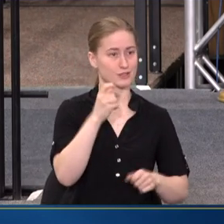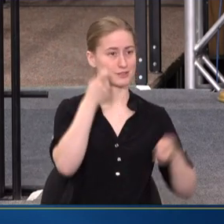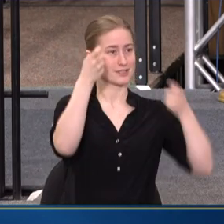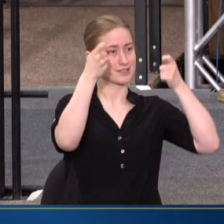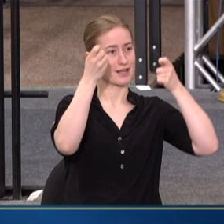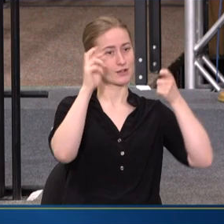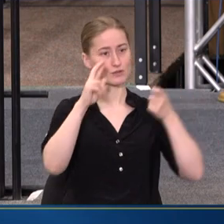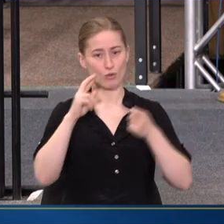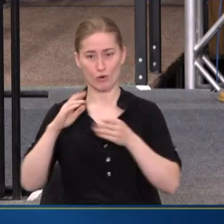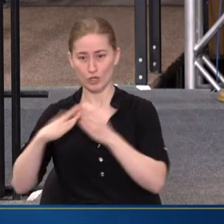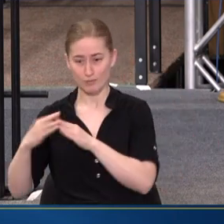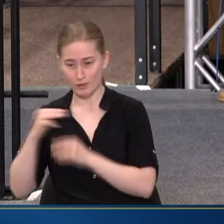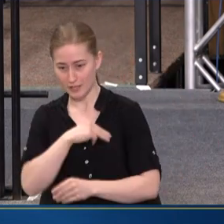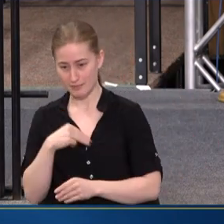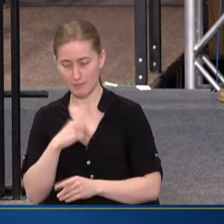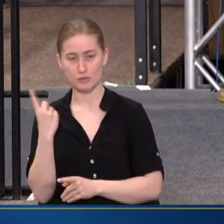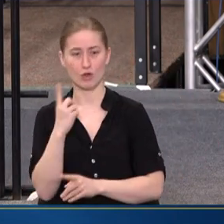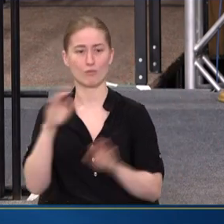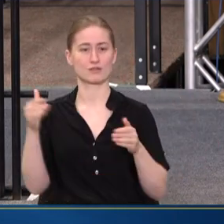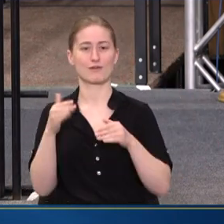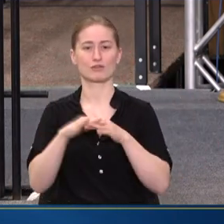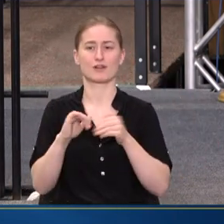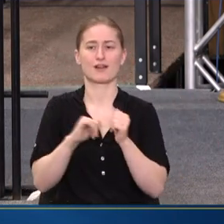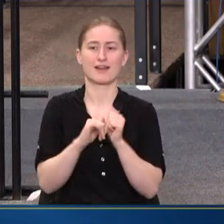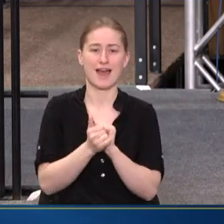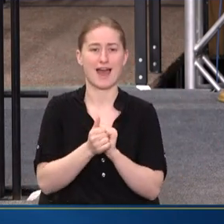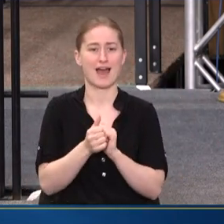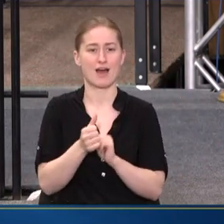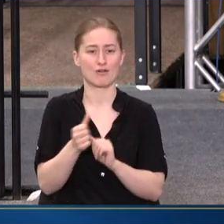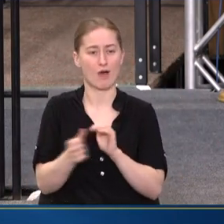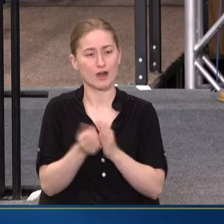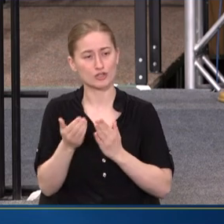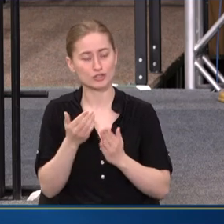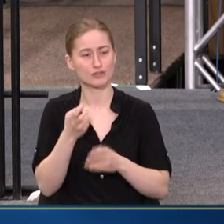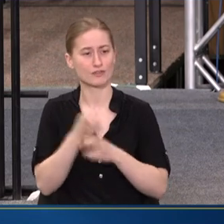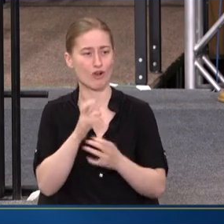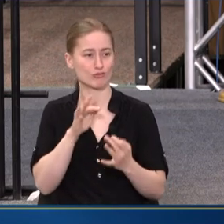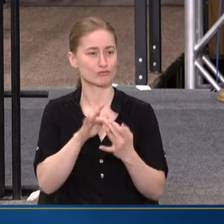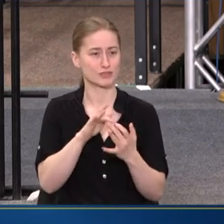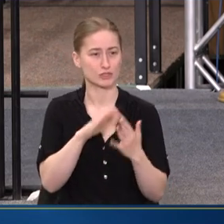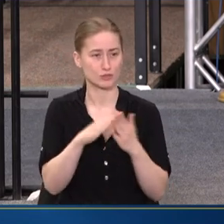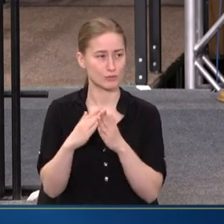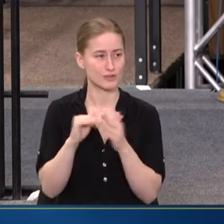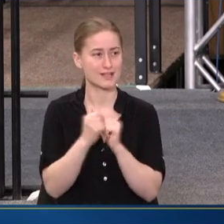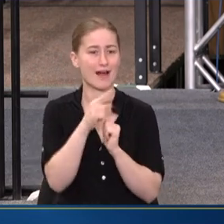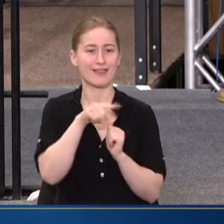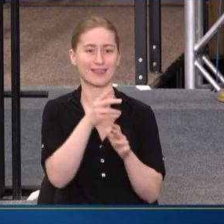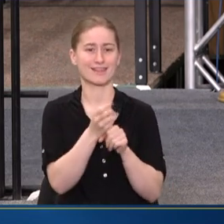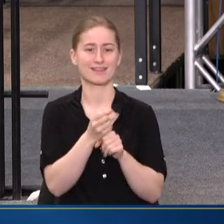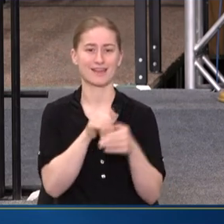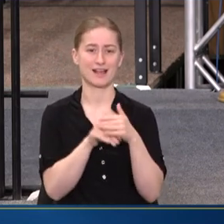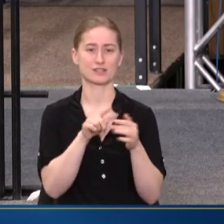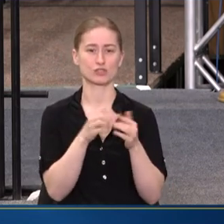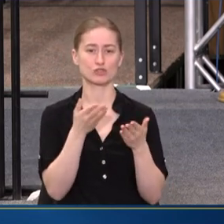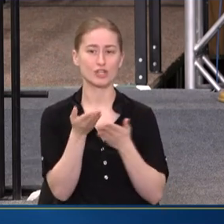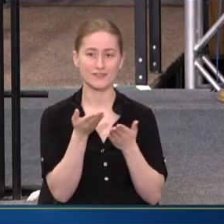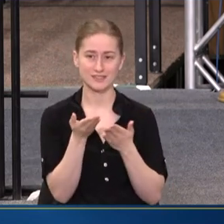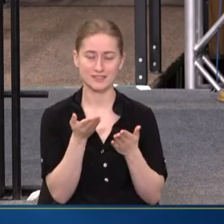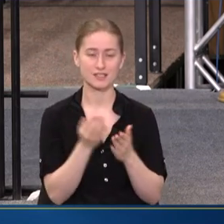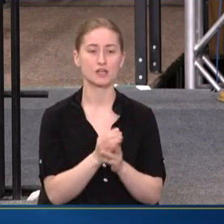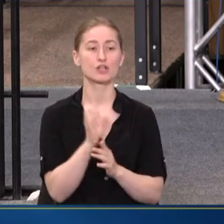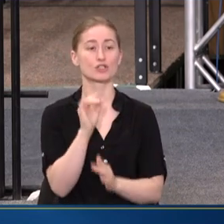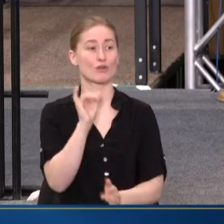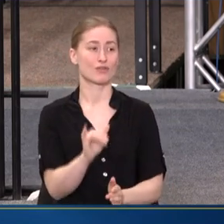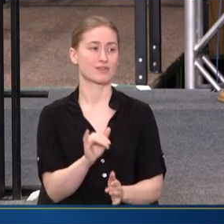A ROOM FULL OF COMMUNITY MEMBERS, IS FOCUSED ON HOW UNDERSERVED AND HARD-TO-REACH COMMUNITIES ARE GETTING ACCESS TO SERVICES. AND SO